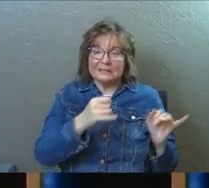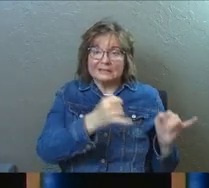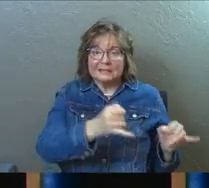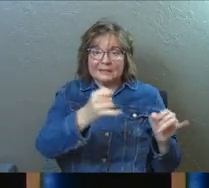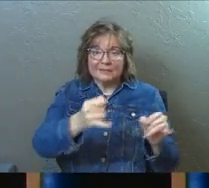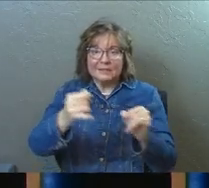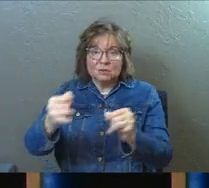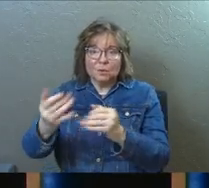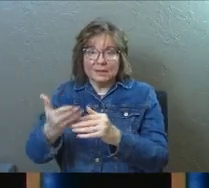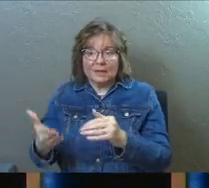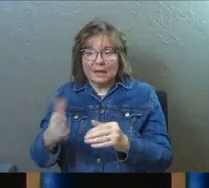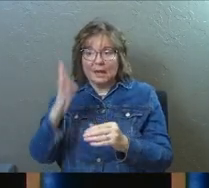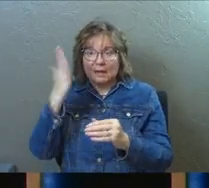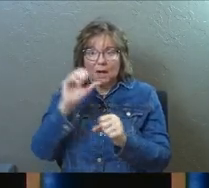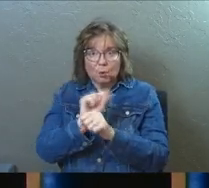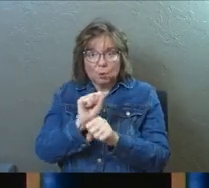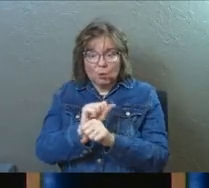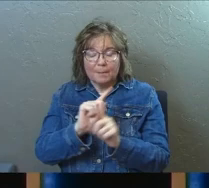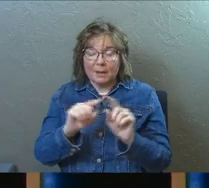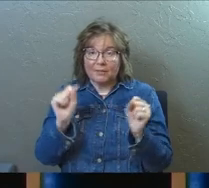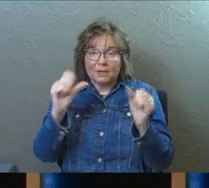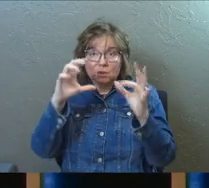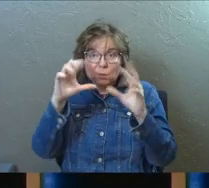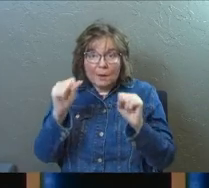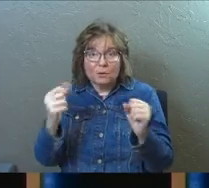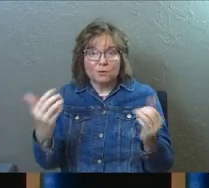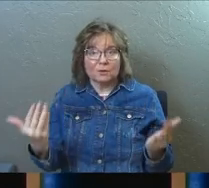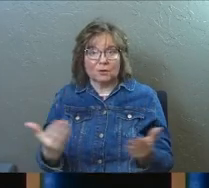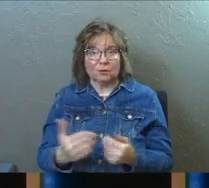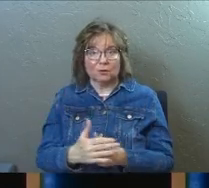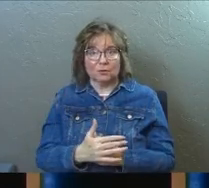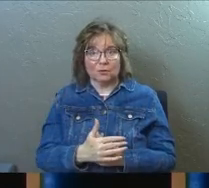individual stuff and God is doing work, but there's wonder here.